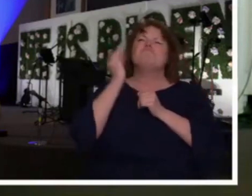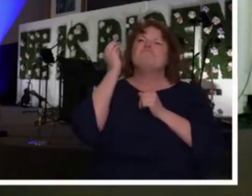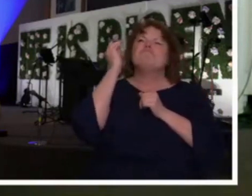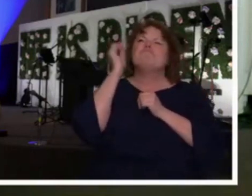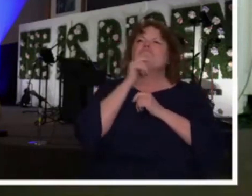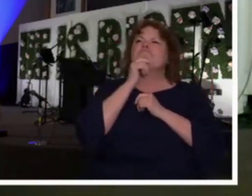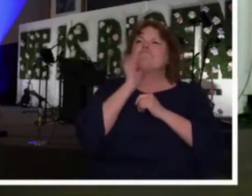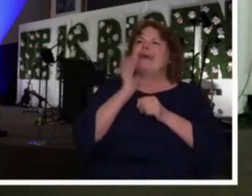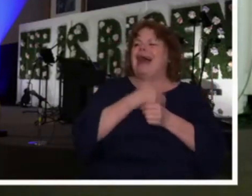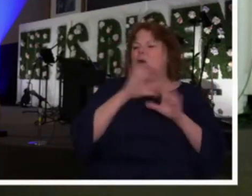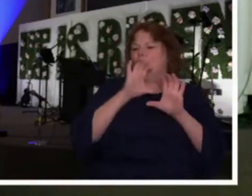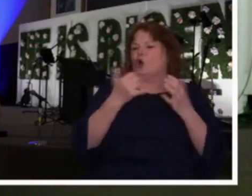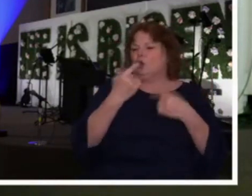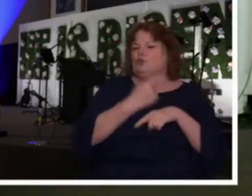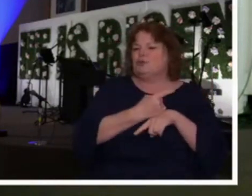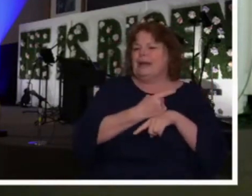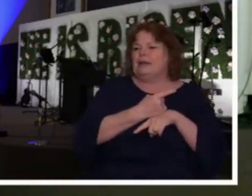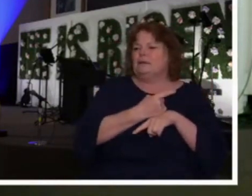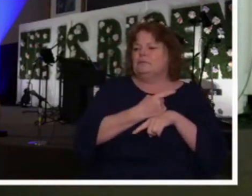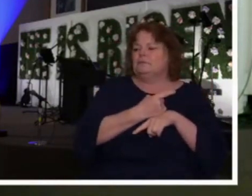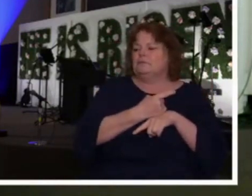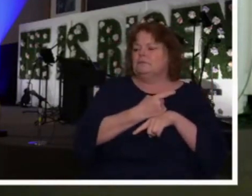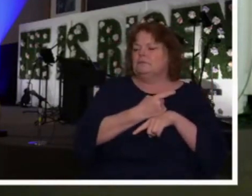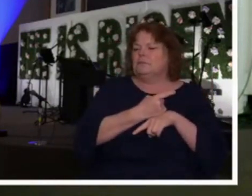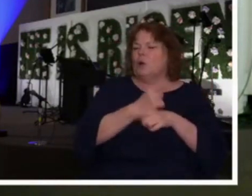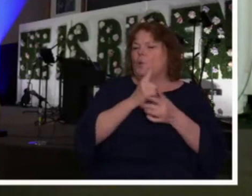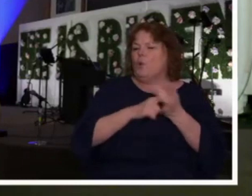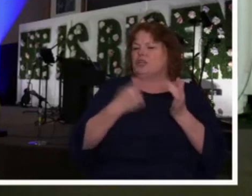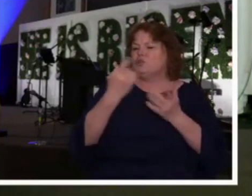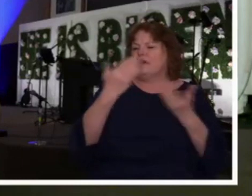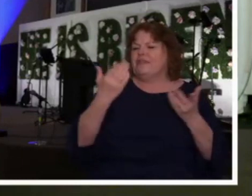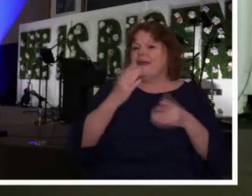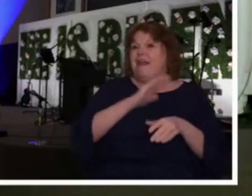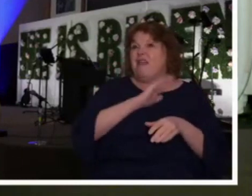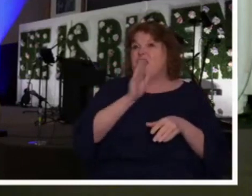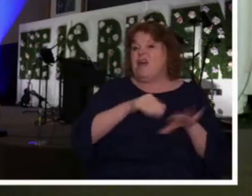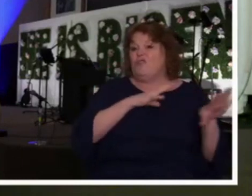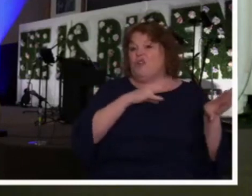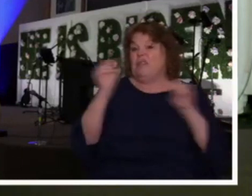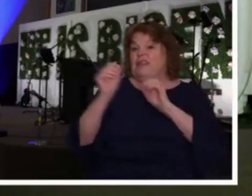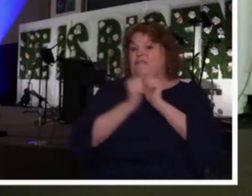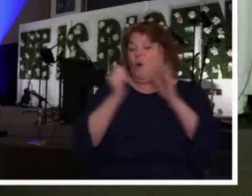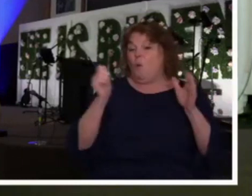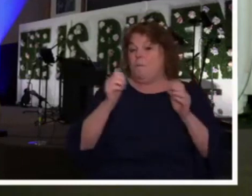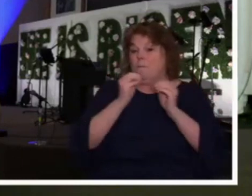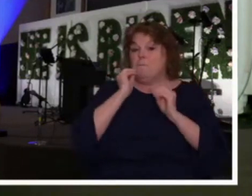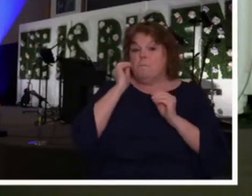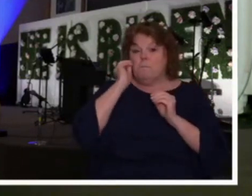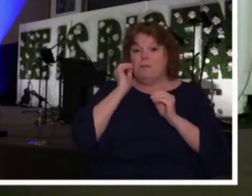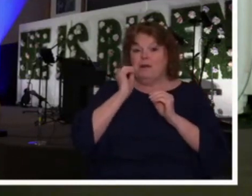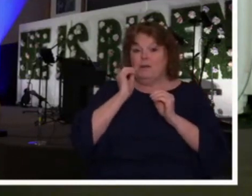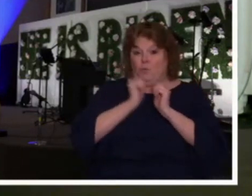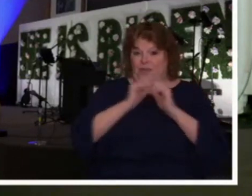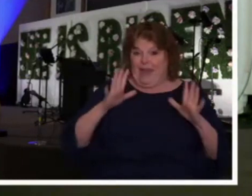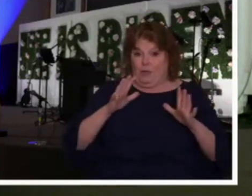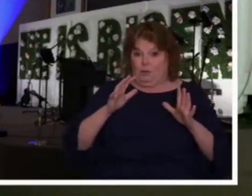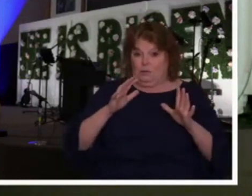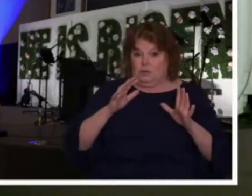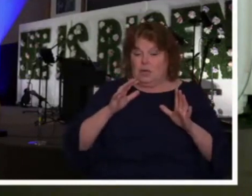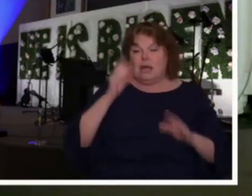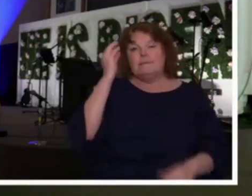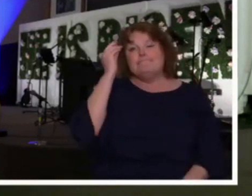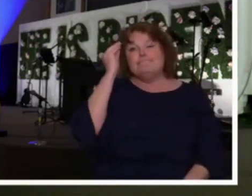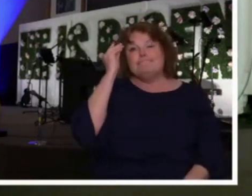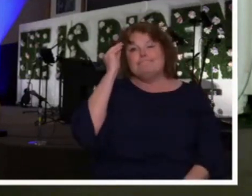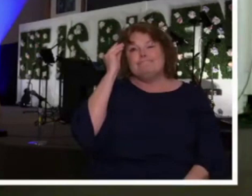culture we live in today, what would it be that we would never want to leave home without? And as I was thinking about